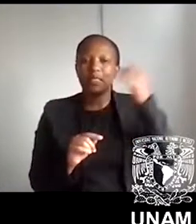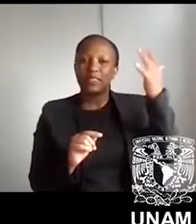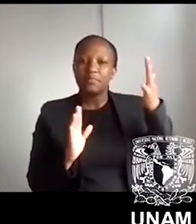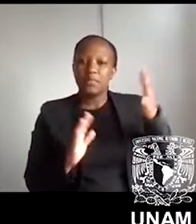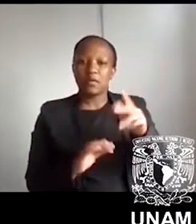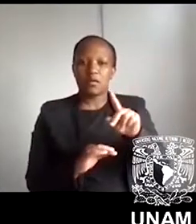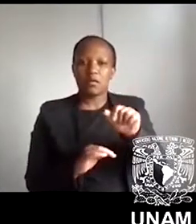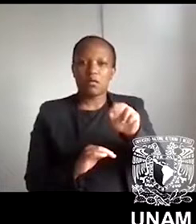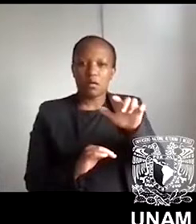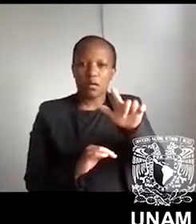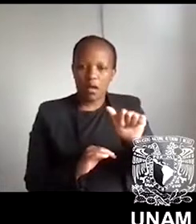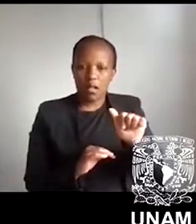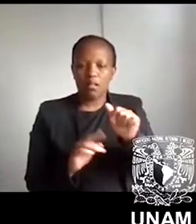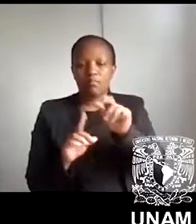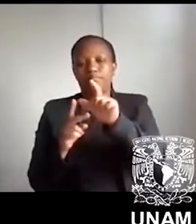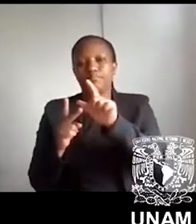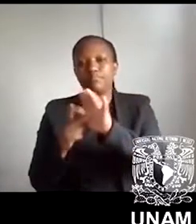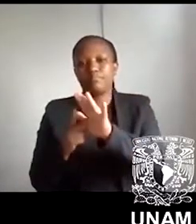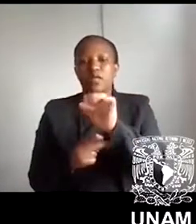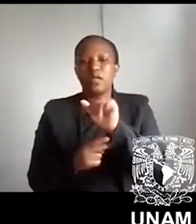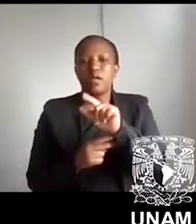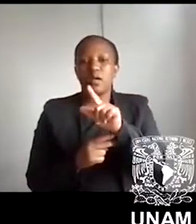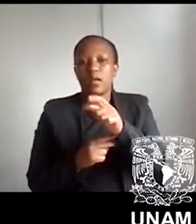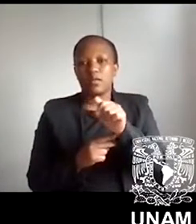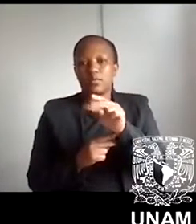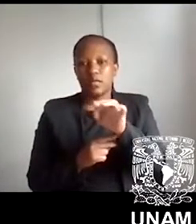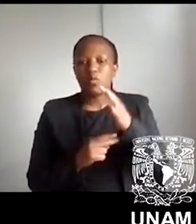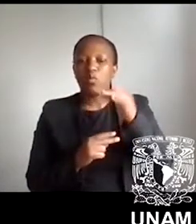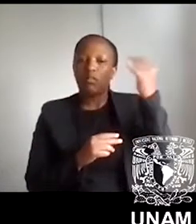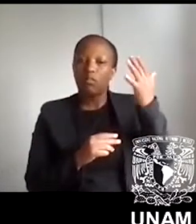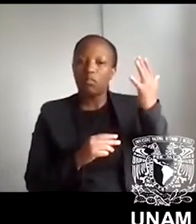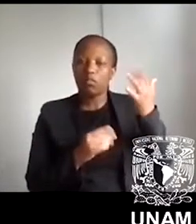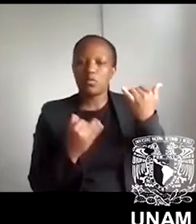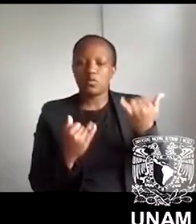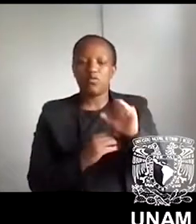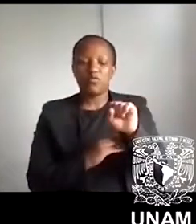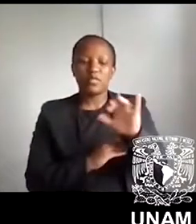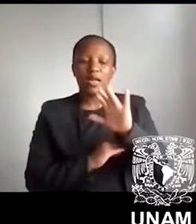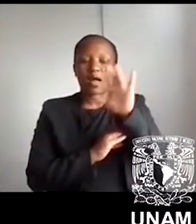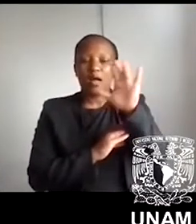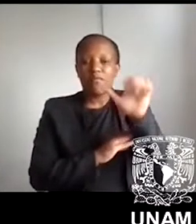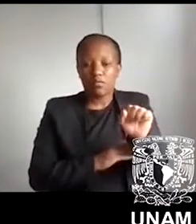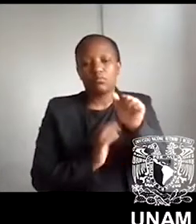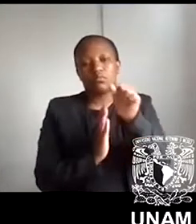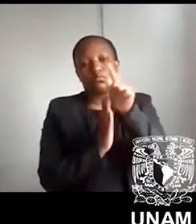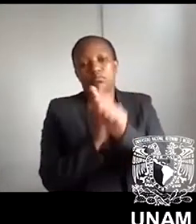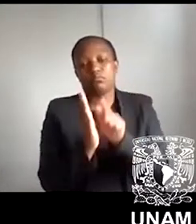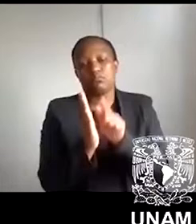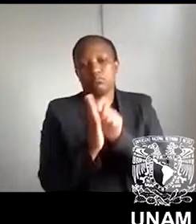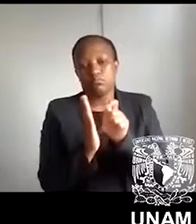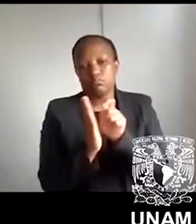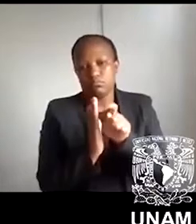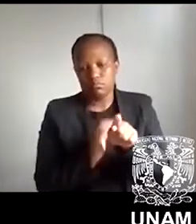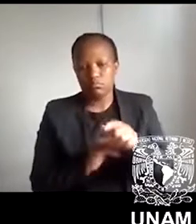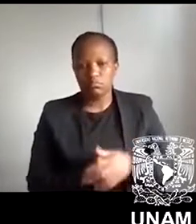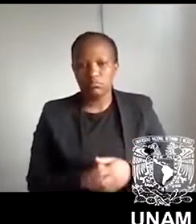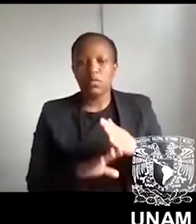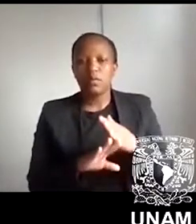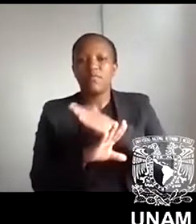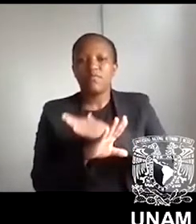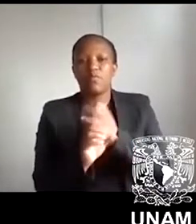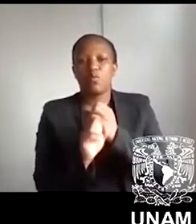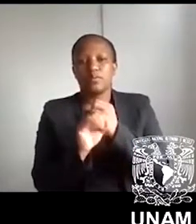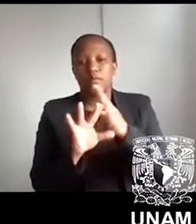seminar, Setting the Scene, Contemporary Mexican and South African Literature. Before I begin, I would like to give the floor